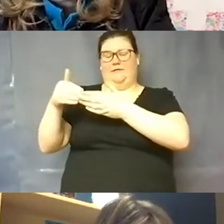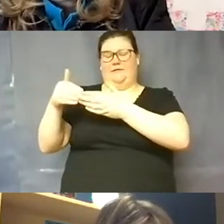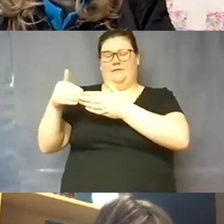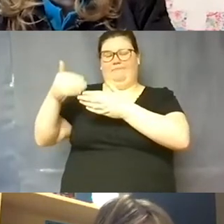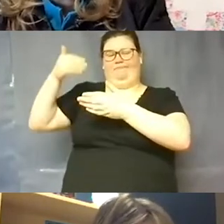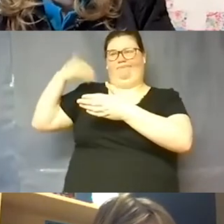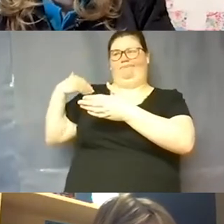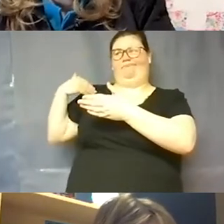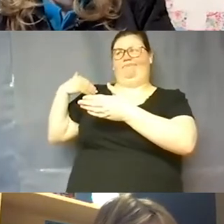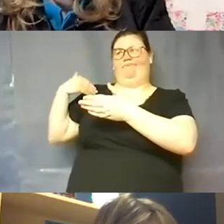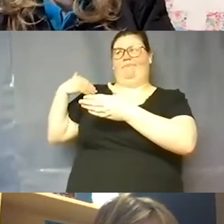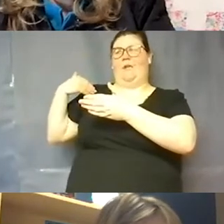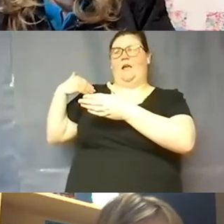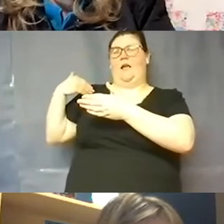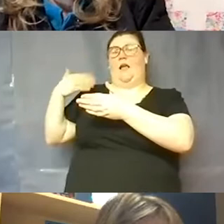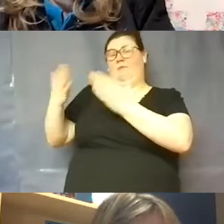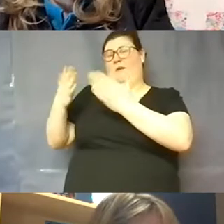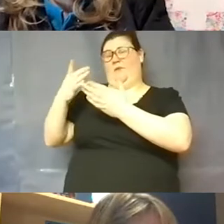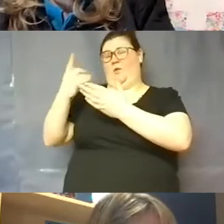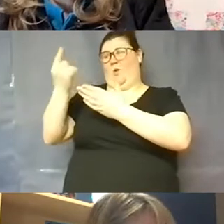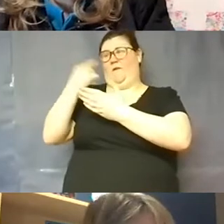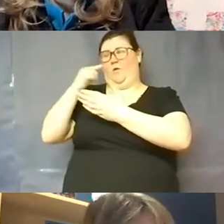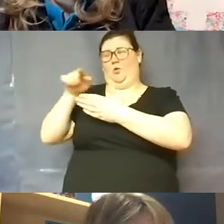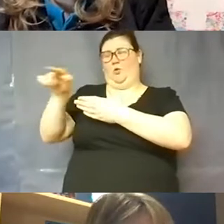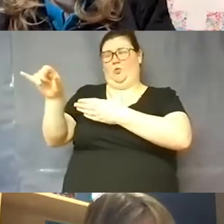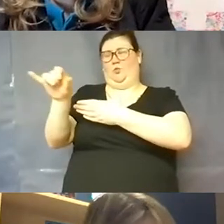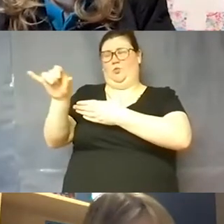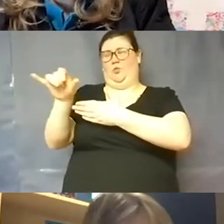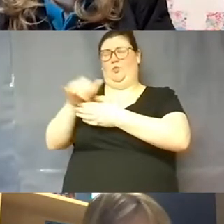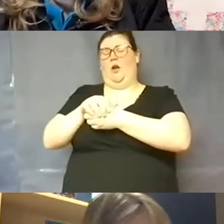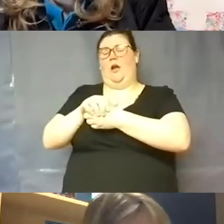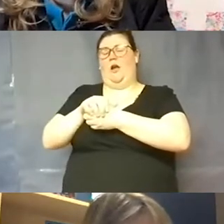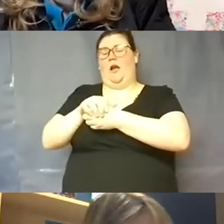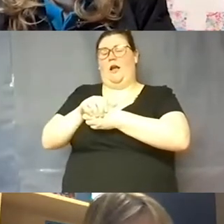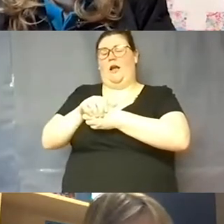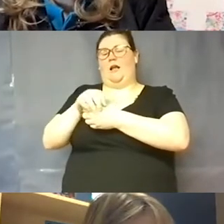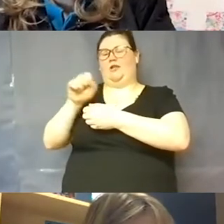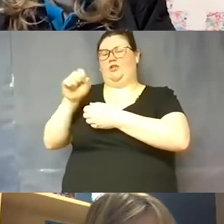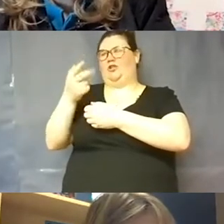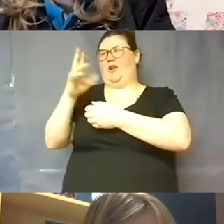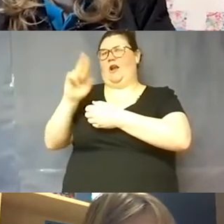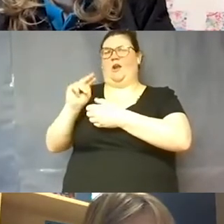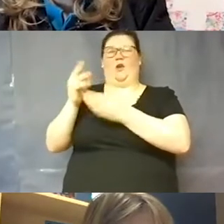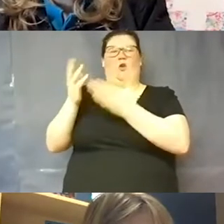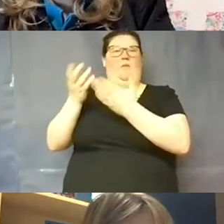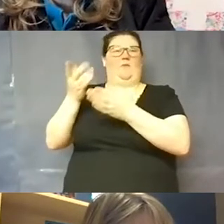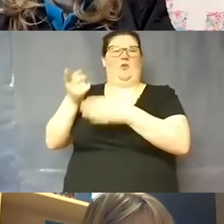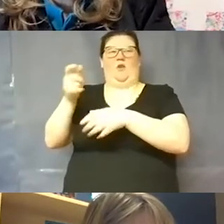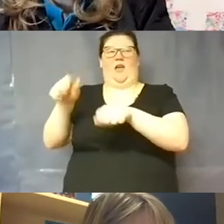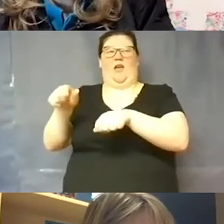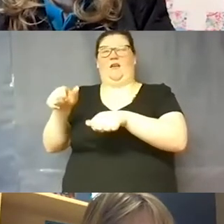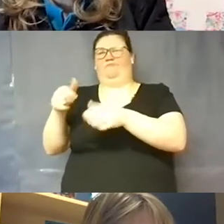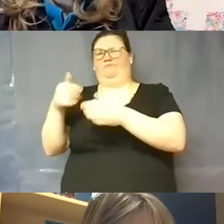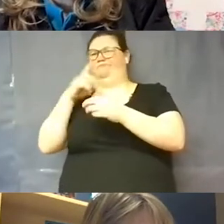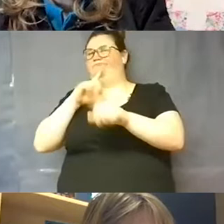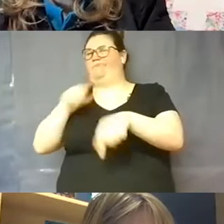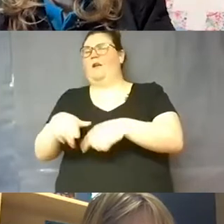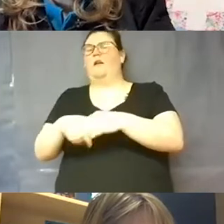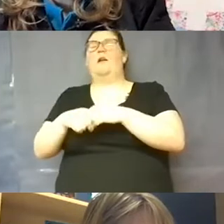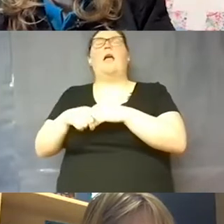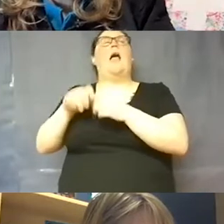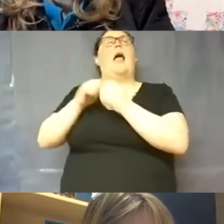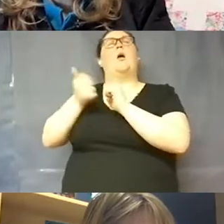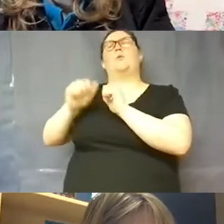of time, and Dr. Presley, this might be one for you as well. But Sharon, this might be something you can weigh in on. How can we maintain social